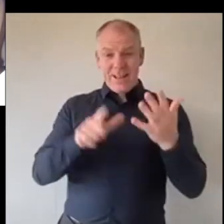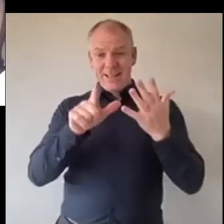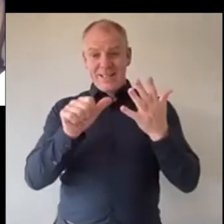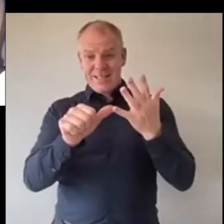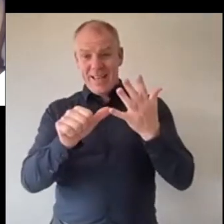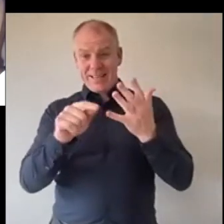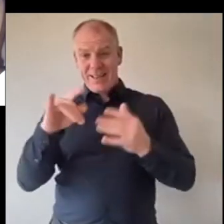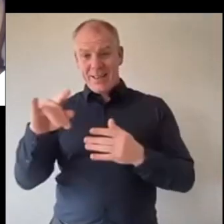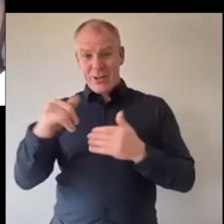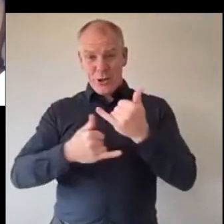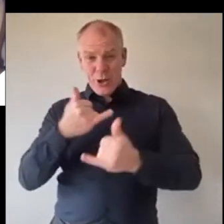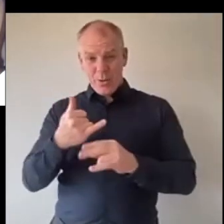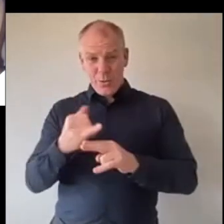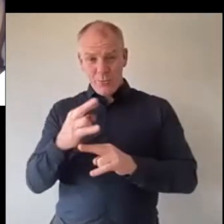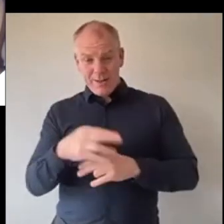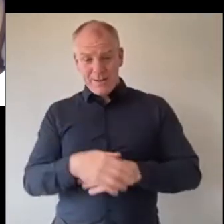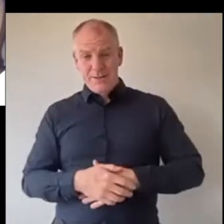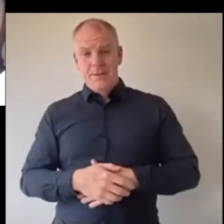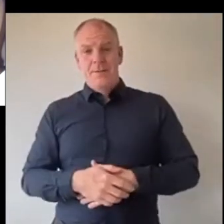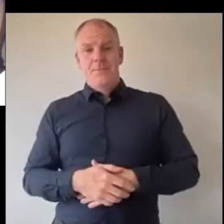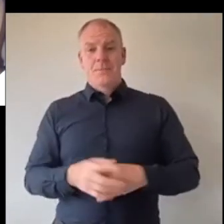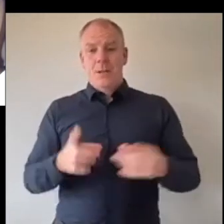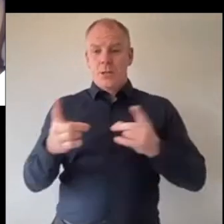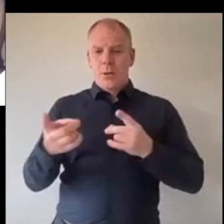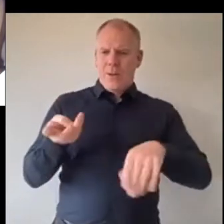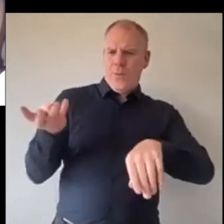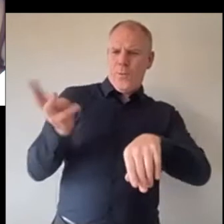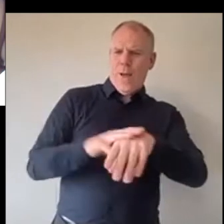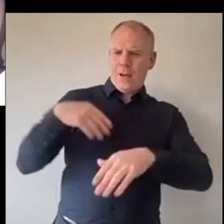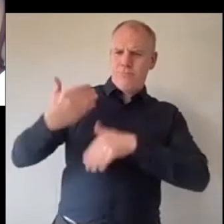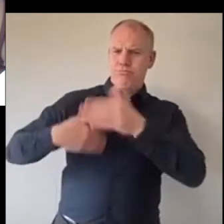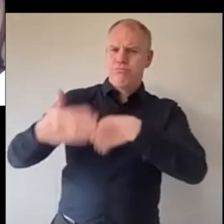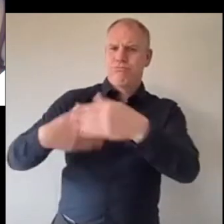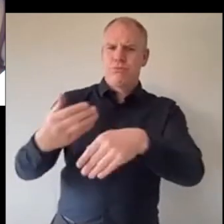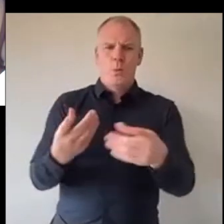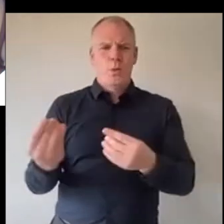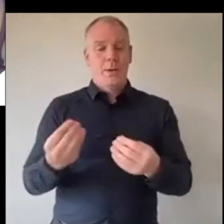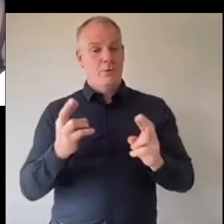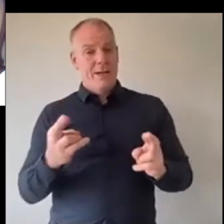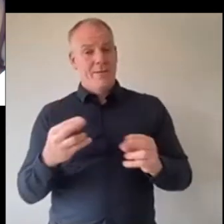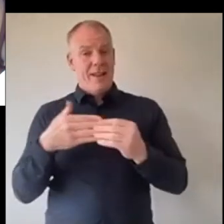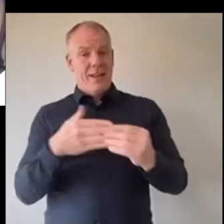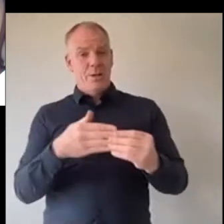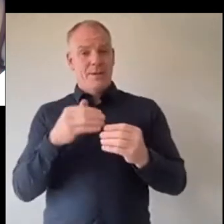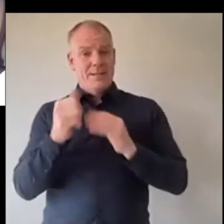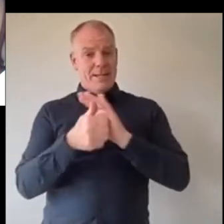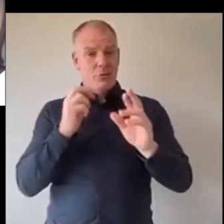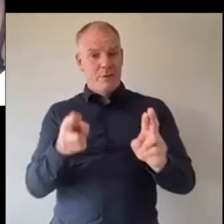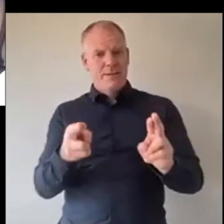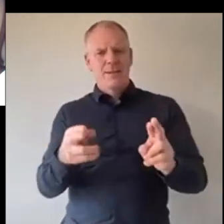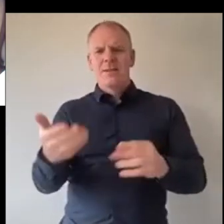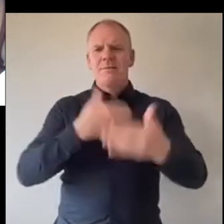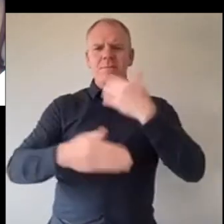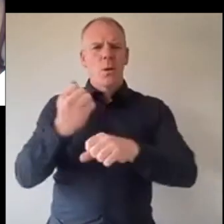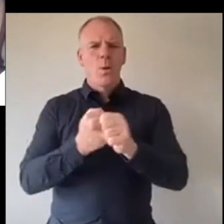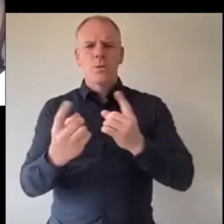I understand and have been doing exceptionally well in certain leadership skills tell me about what you've been